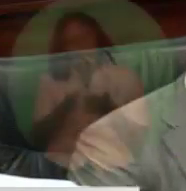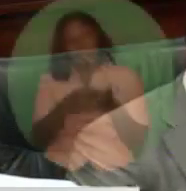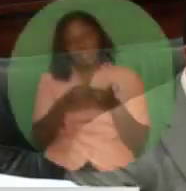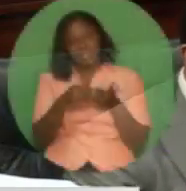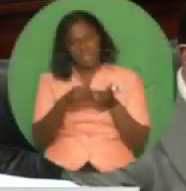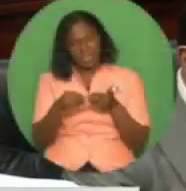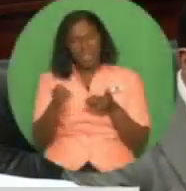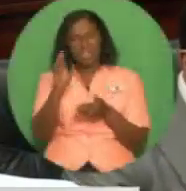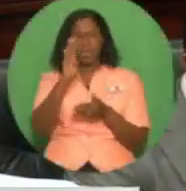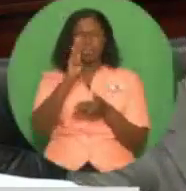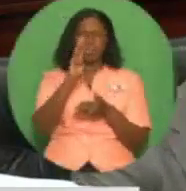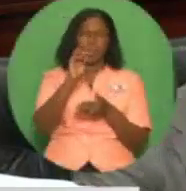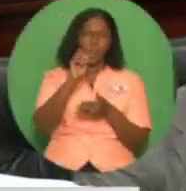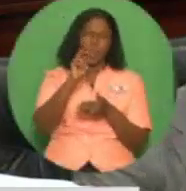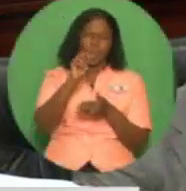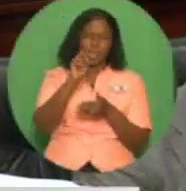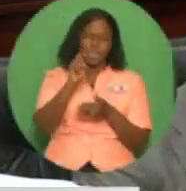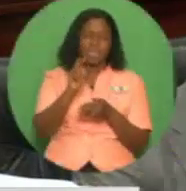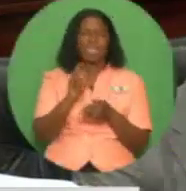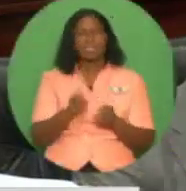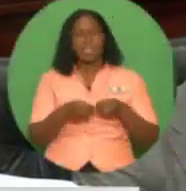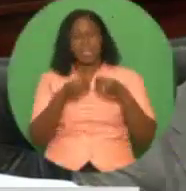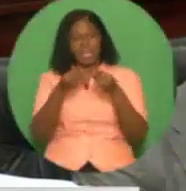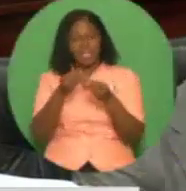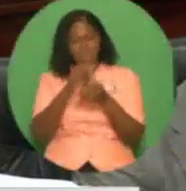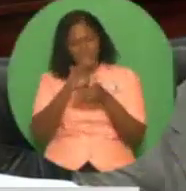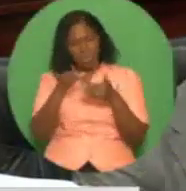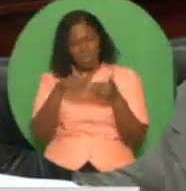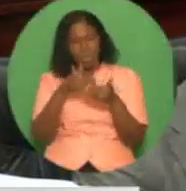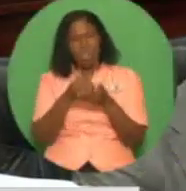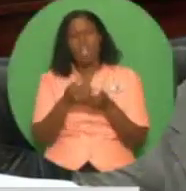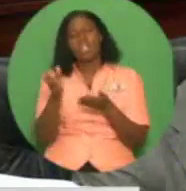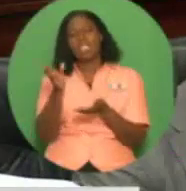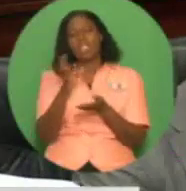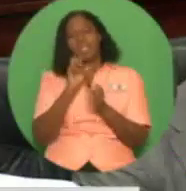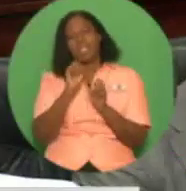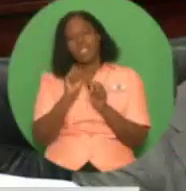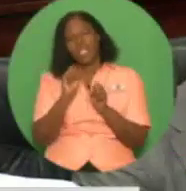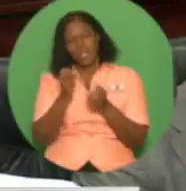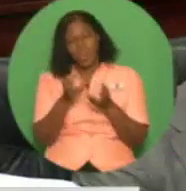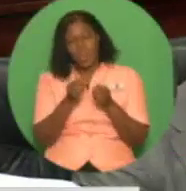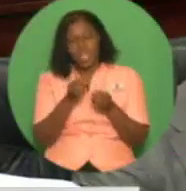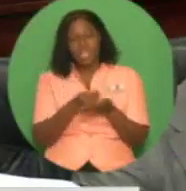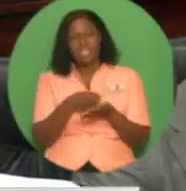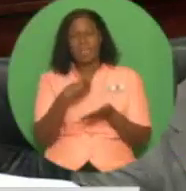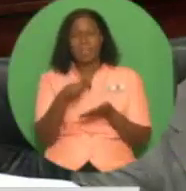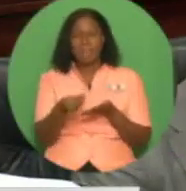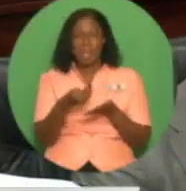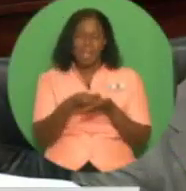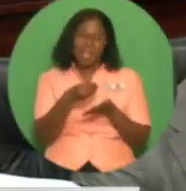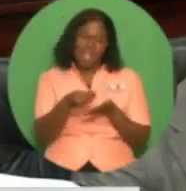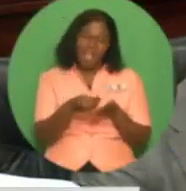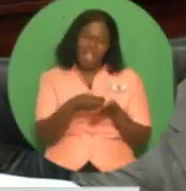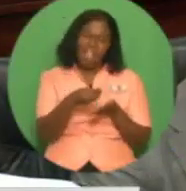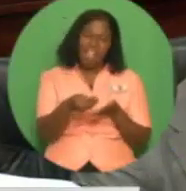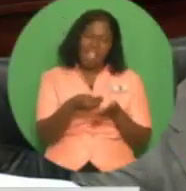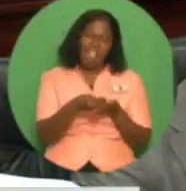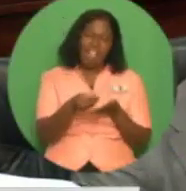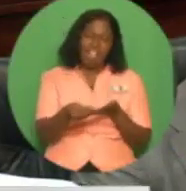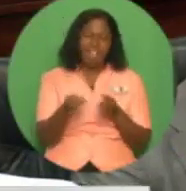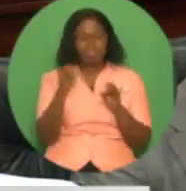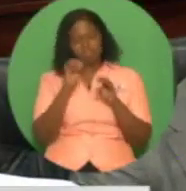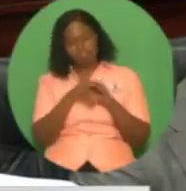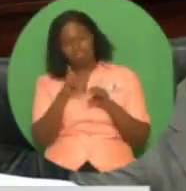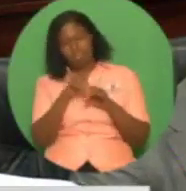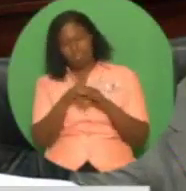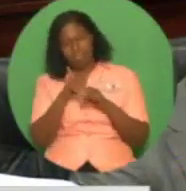provides a window of opportunity for capital raising. Within the limits of our self-imposed and prudent debt benchmark,